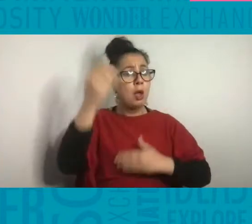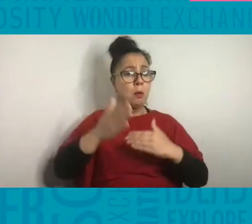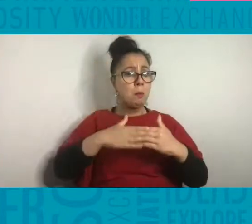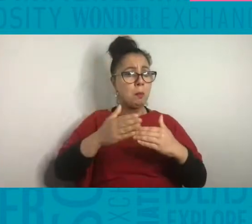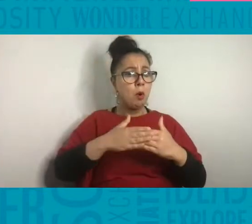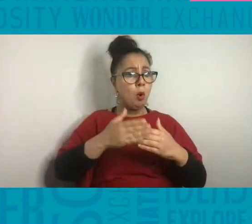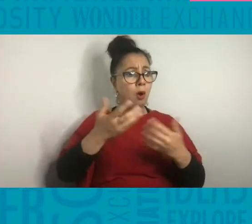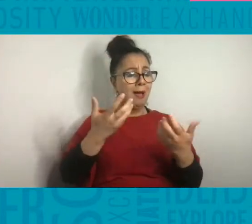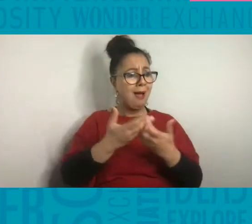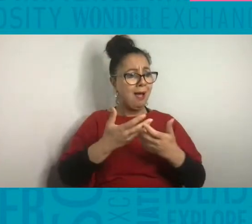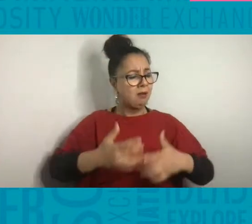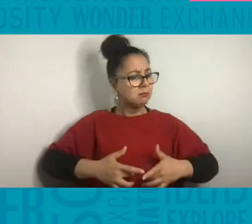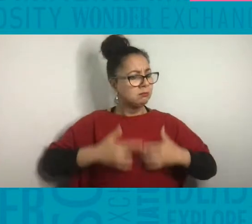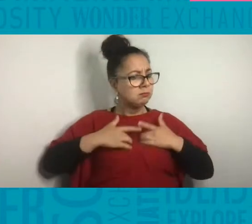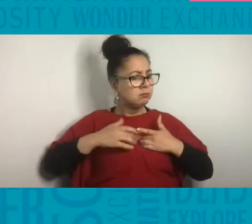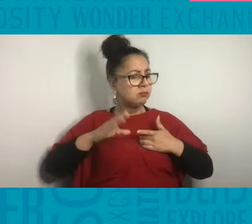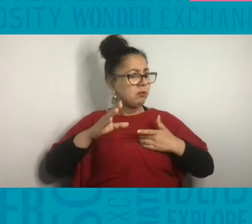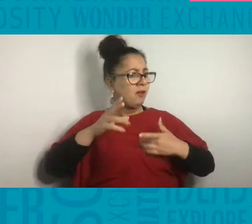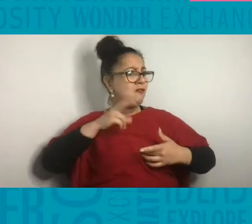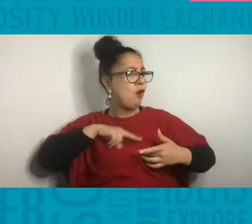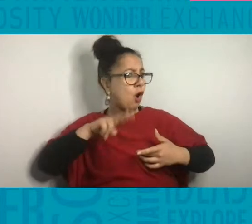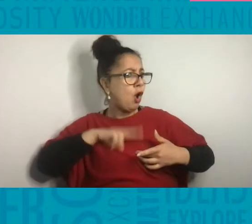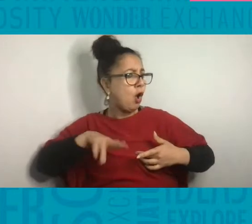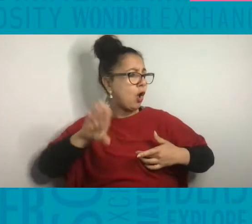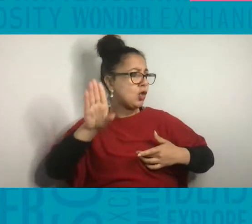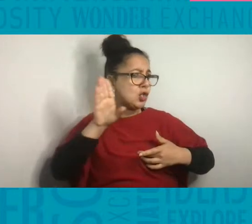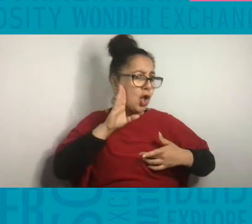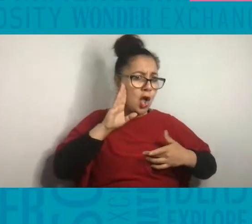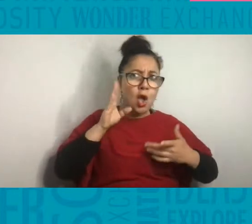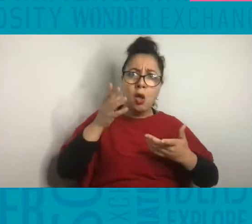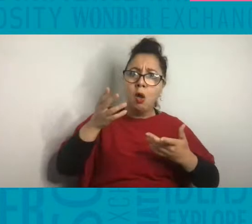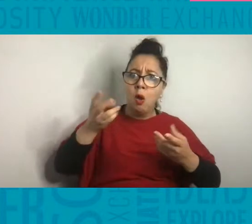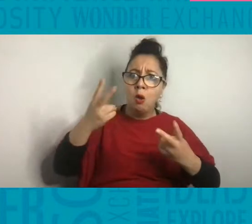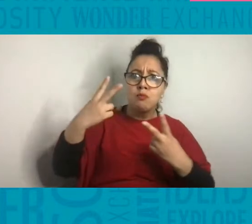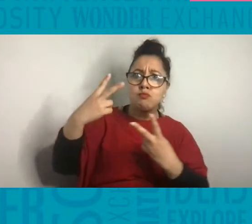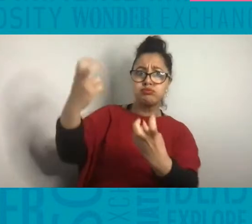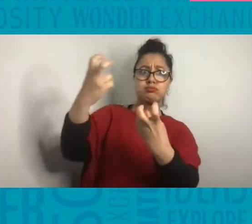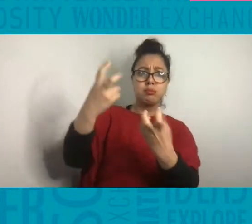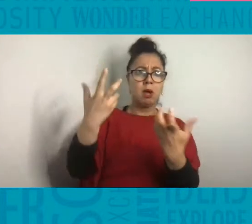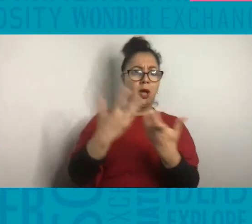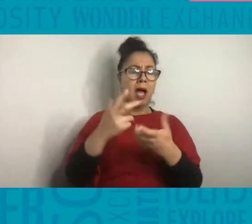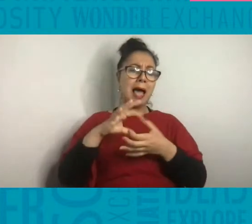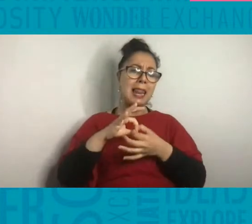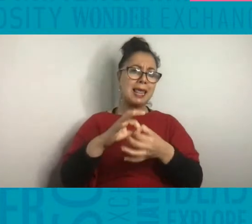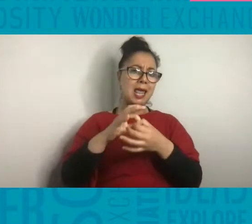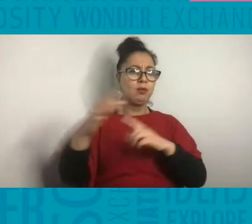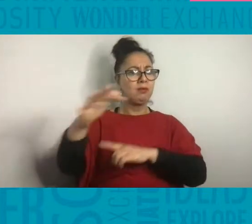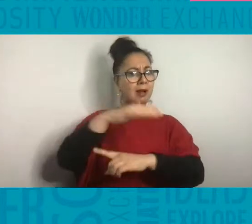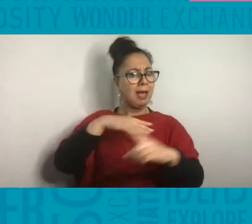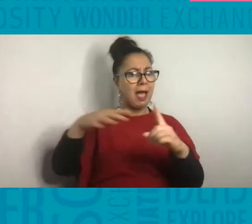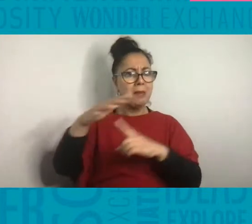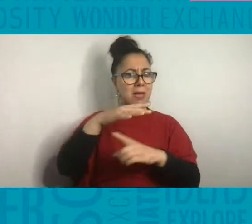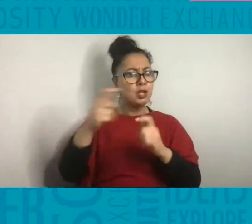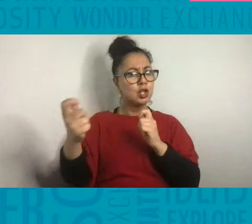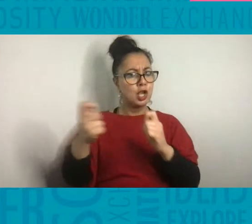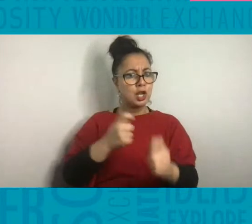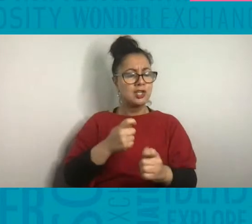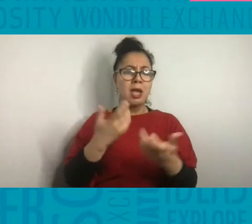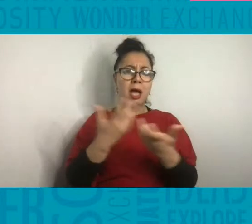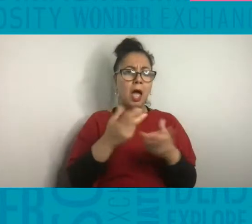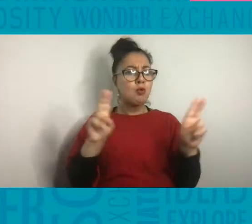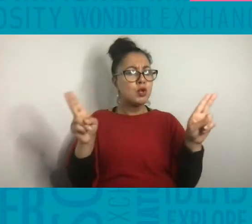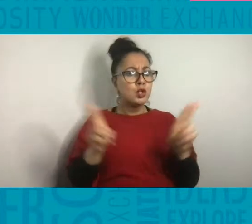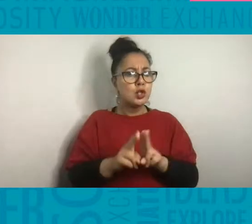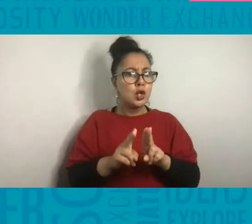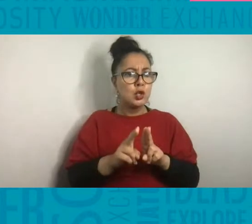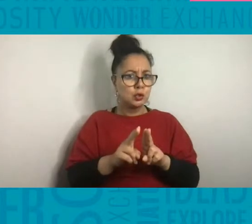voice heard in relation to climate action and how you can reduce your energy use. And we're going to take